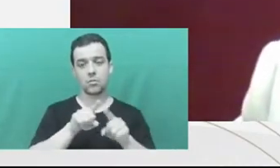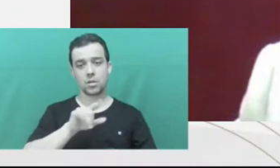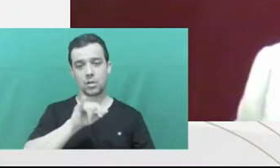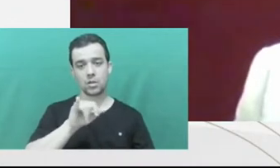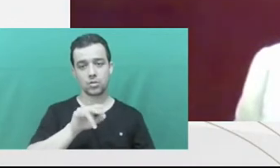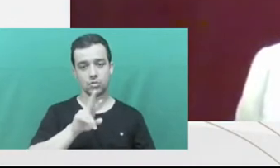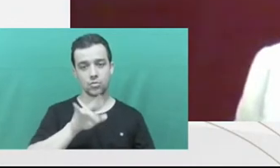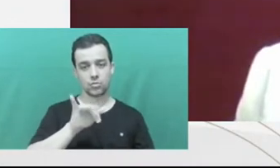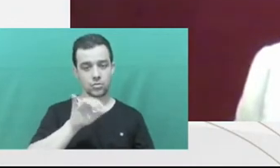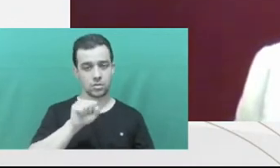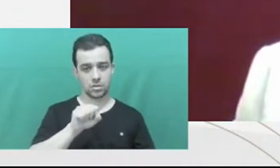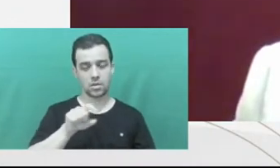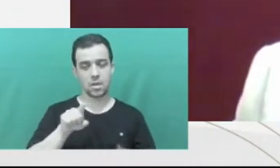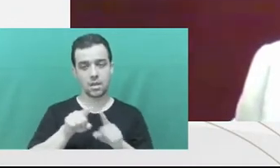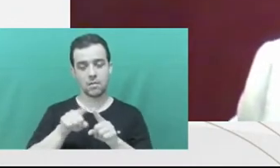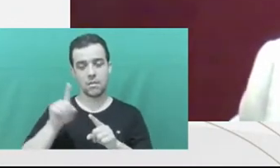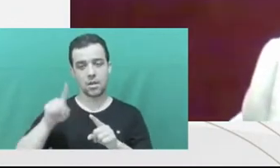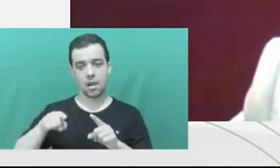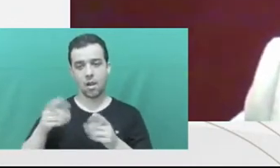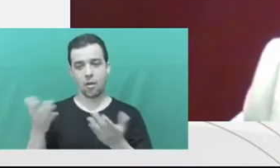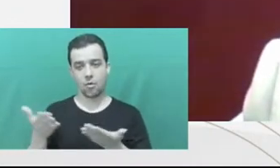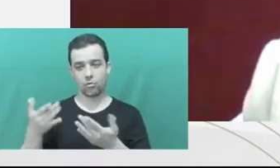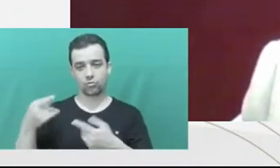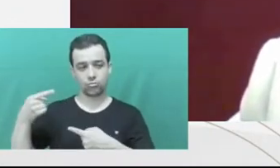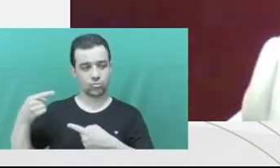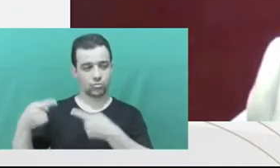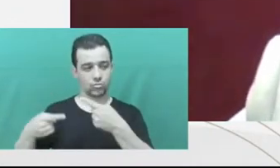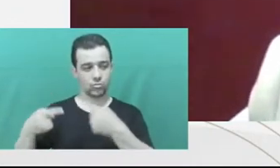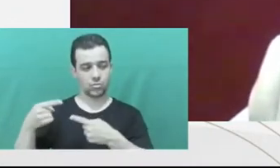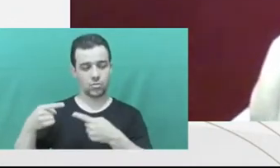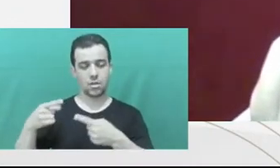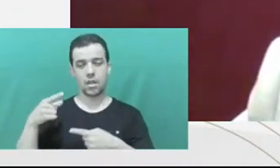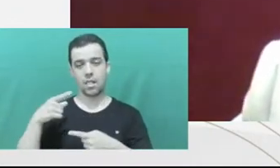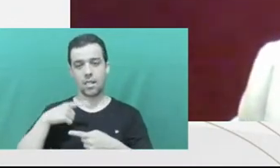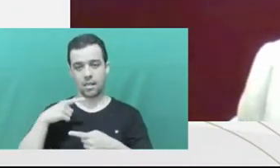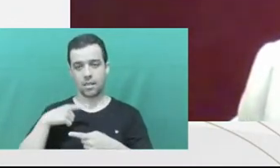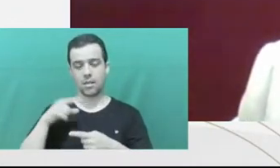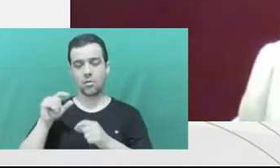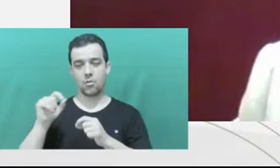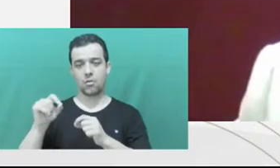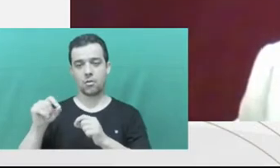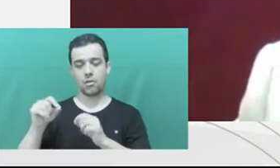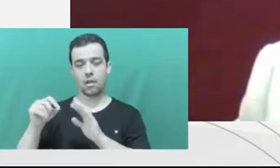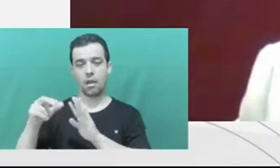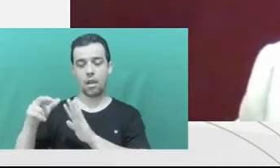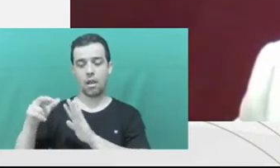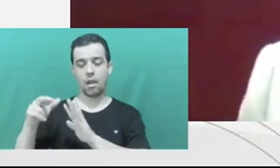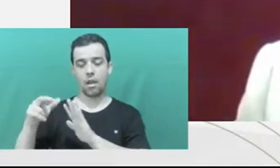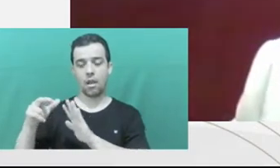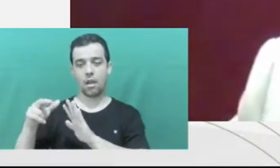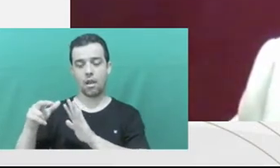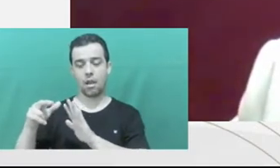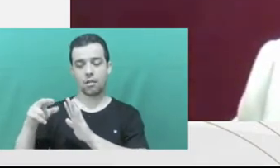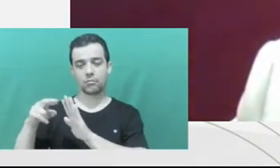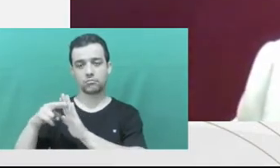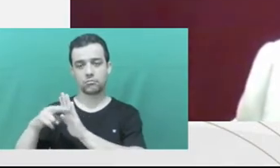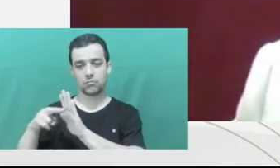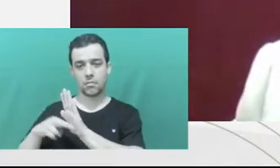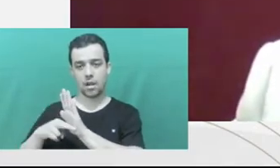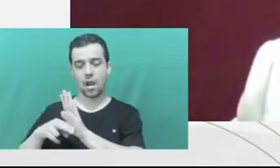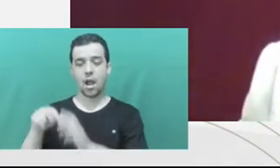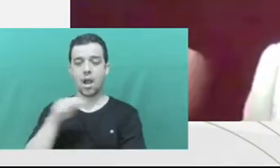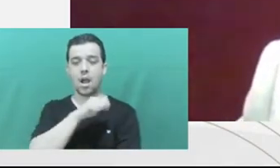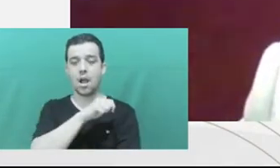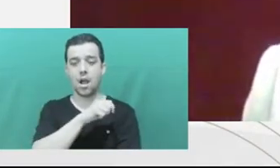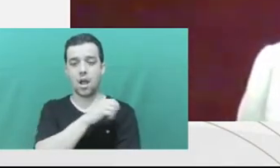juries, plea bargaining, which is what we are here to talk about, and even regulation of alcohol